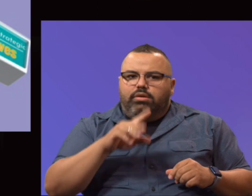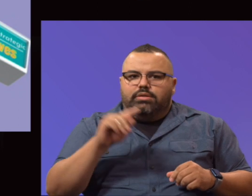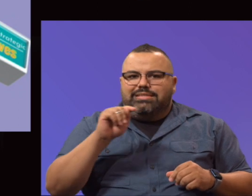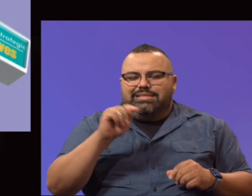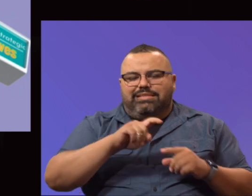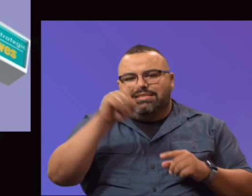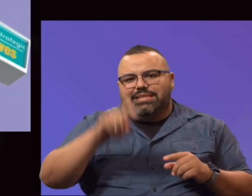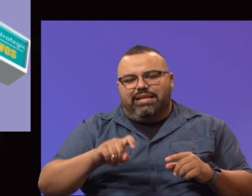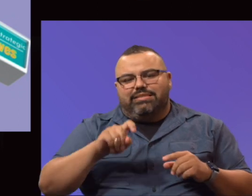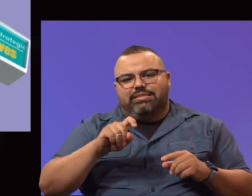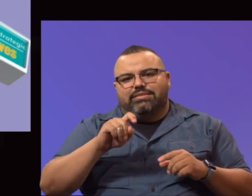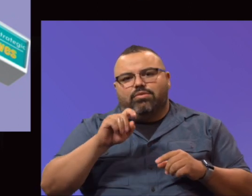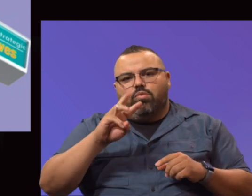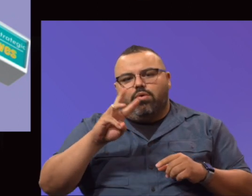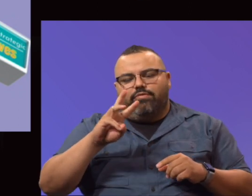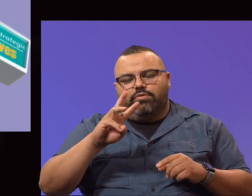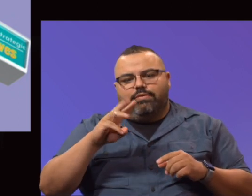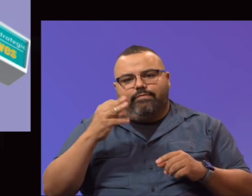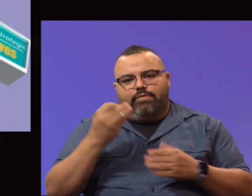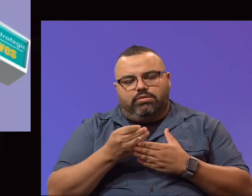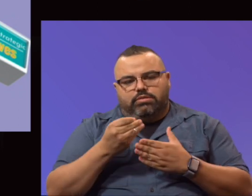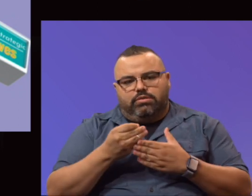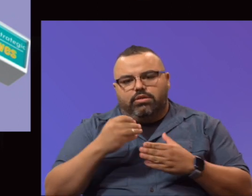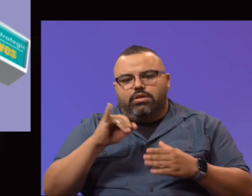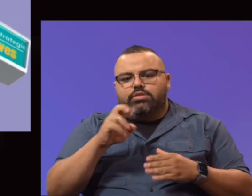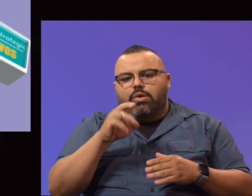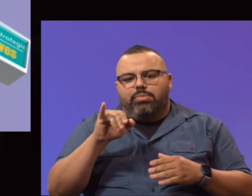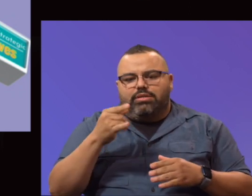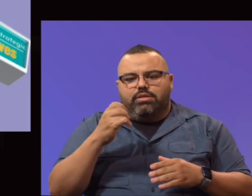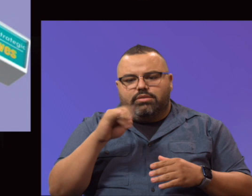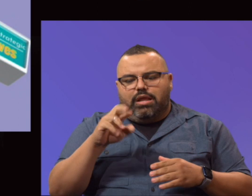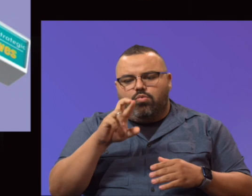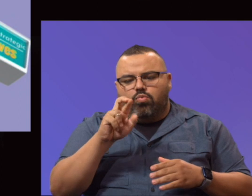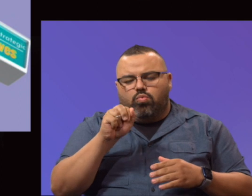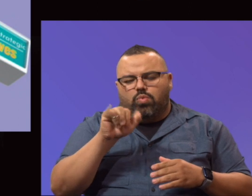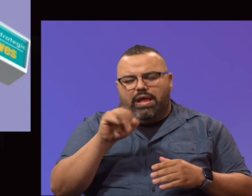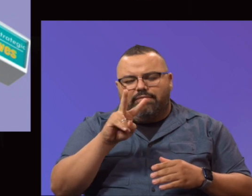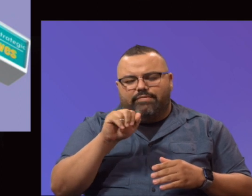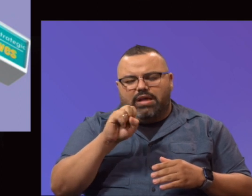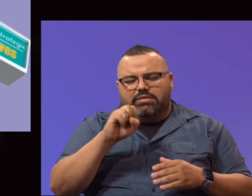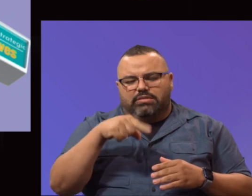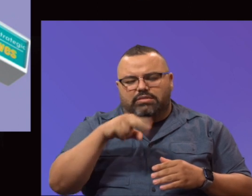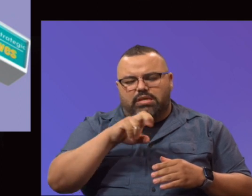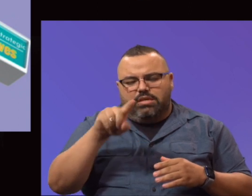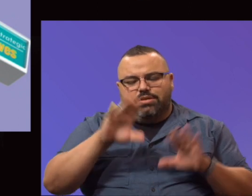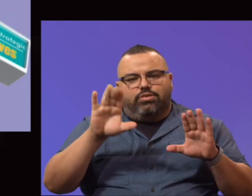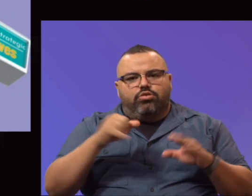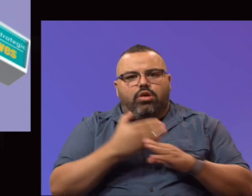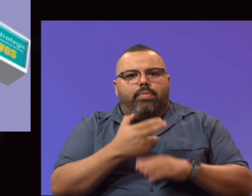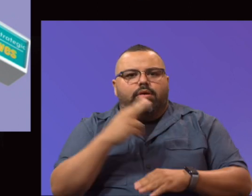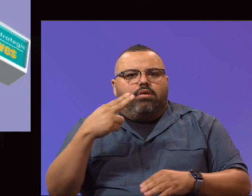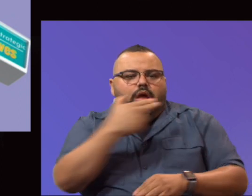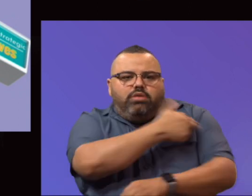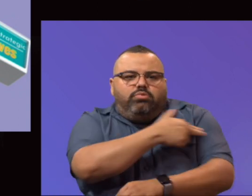Skills Development Funds. So we've continued, Jeremy Jeske and Ray Vasquez have done a tremendous job with this. The Hospitals of